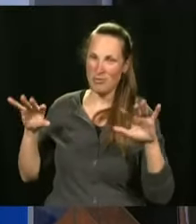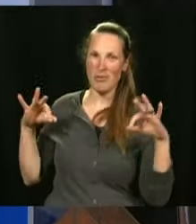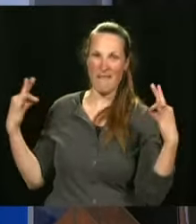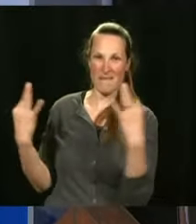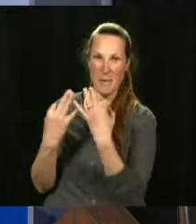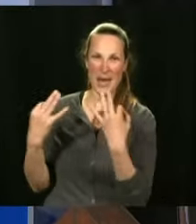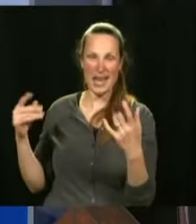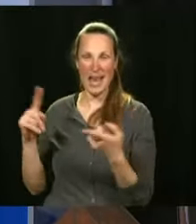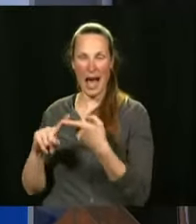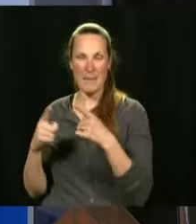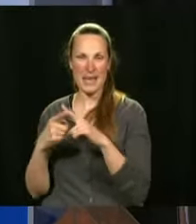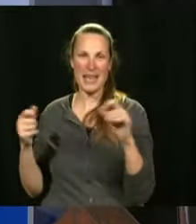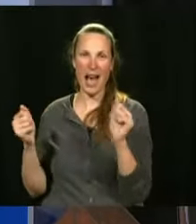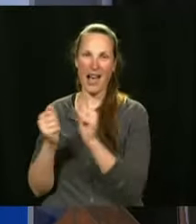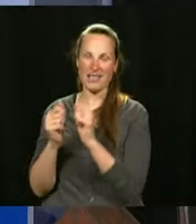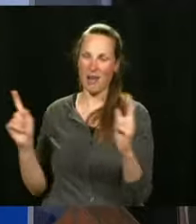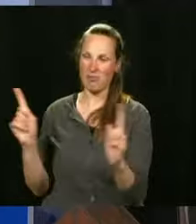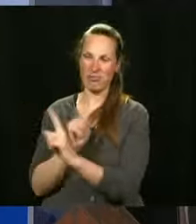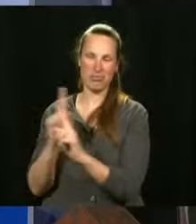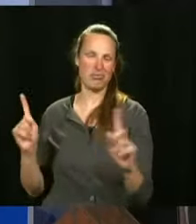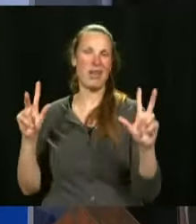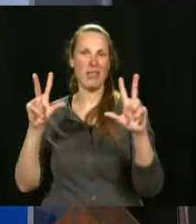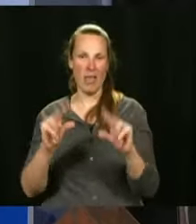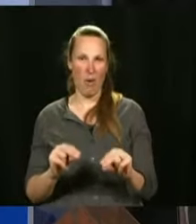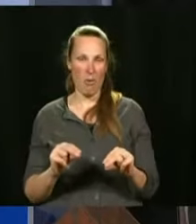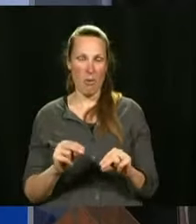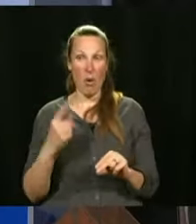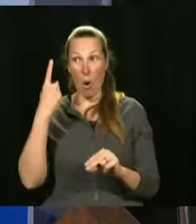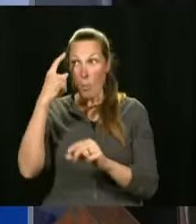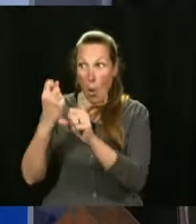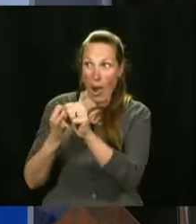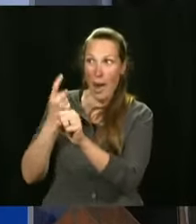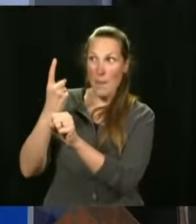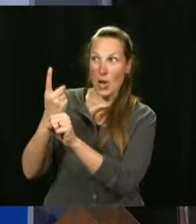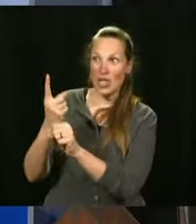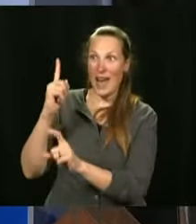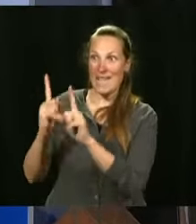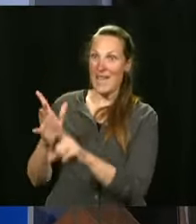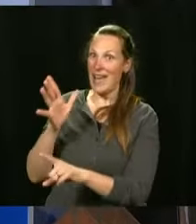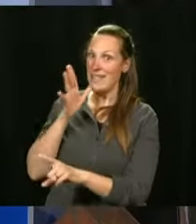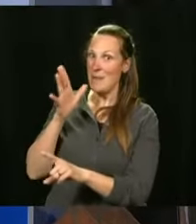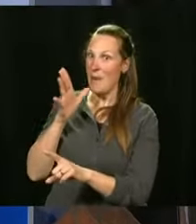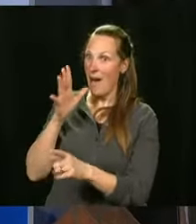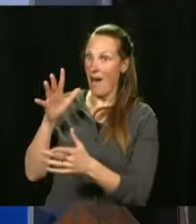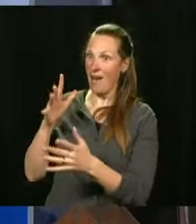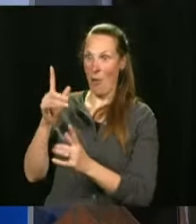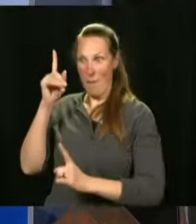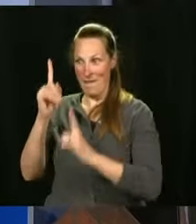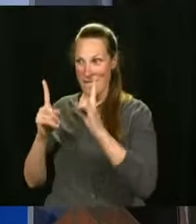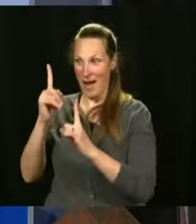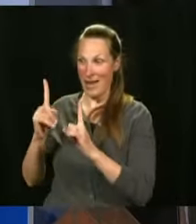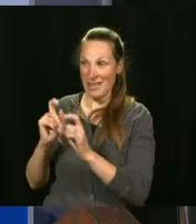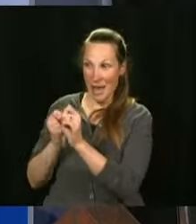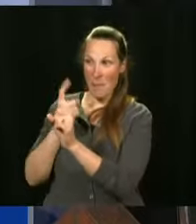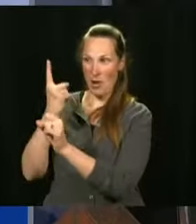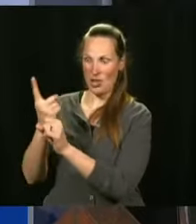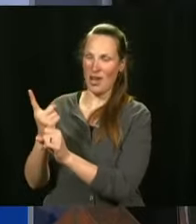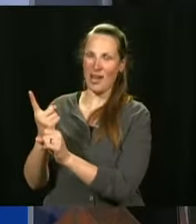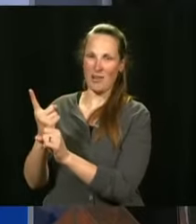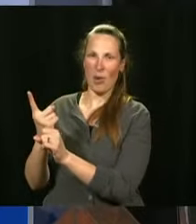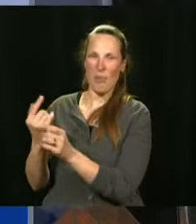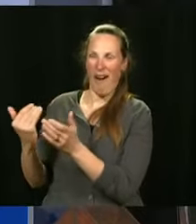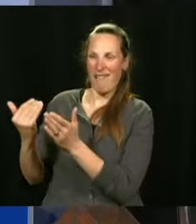in order to be able to celebrate Mother's Day next year this is what we need to do and